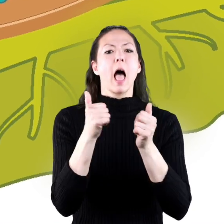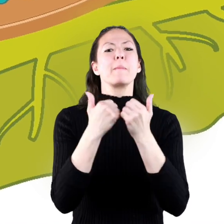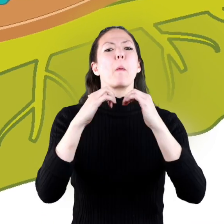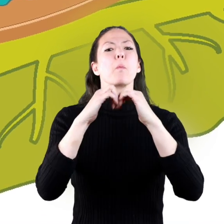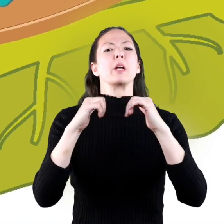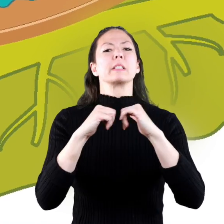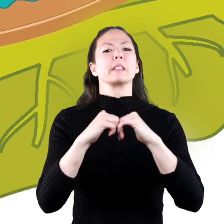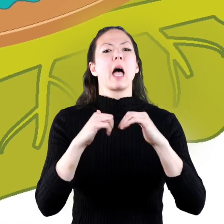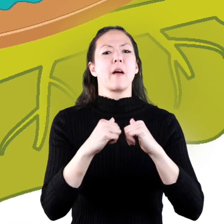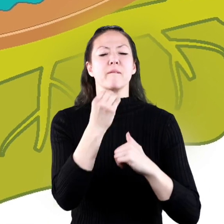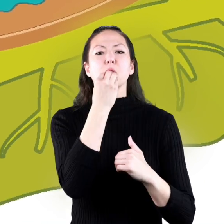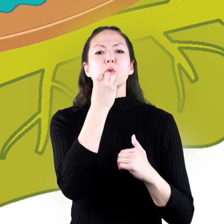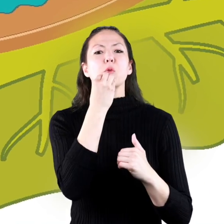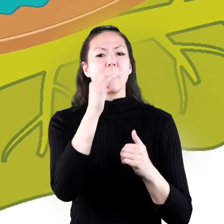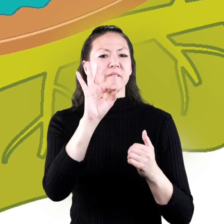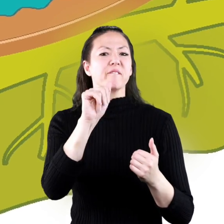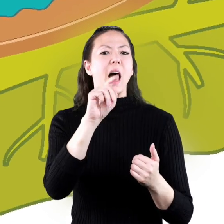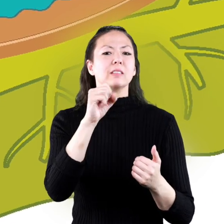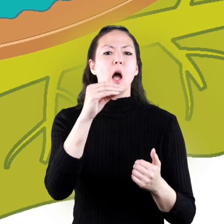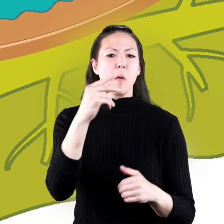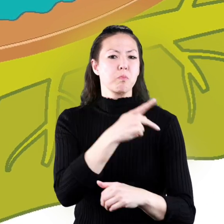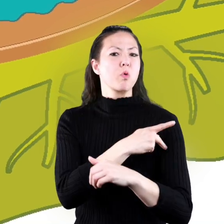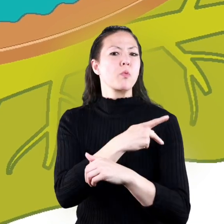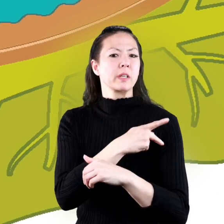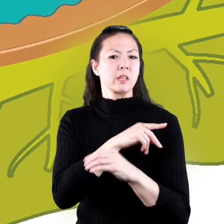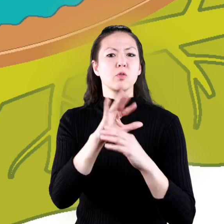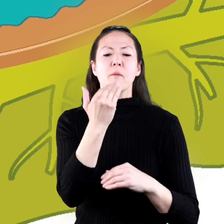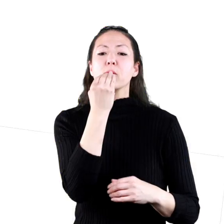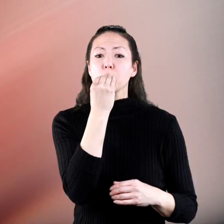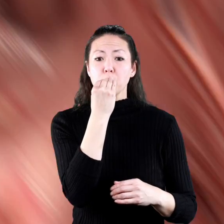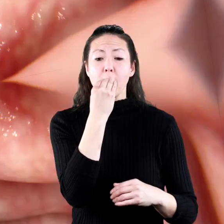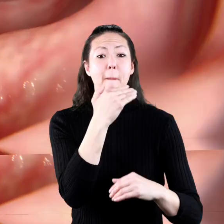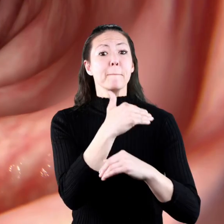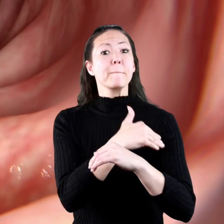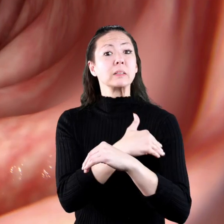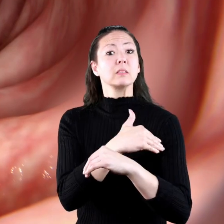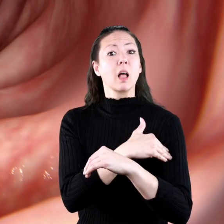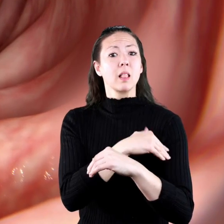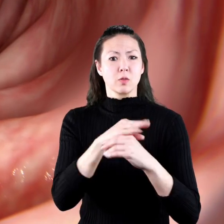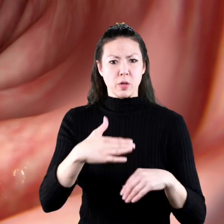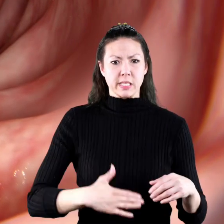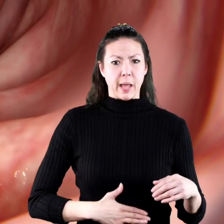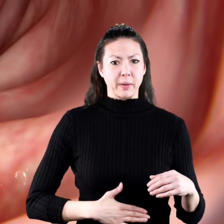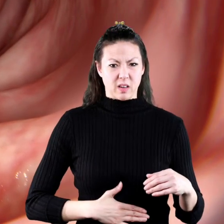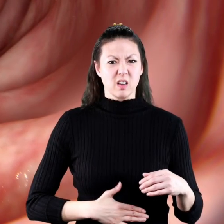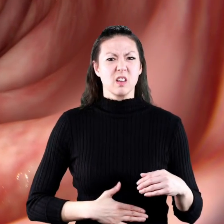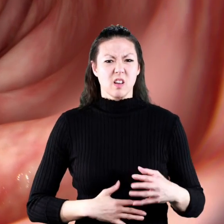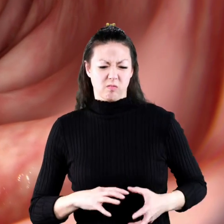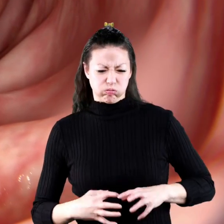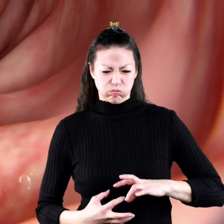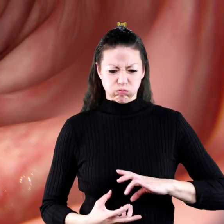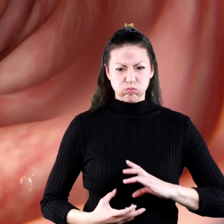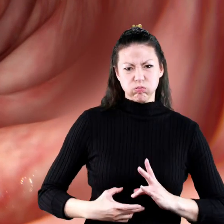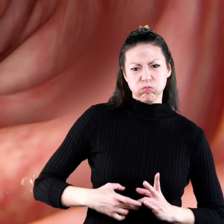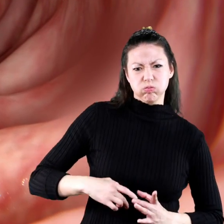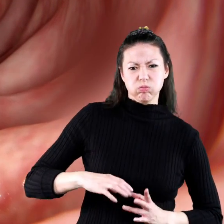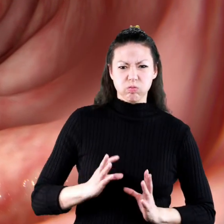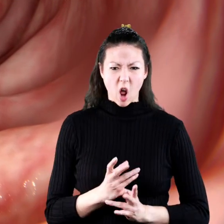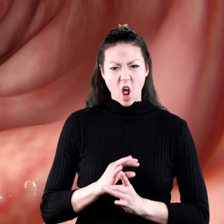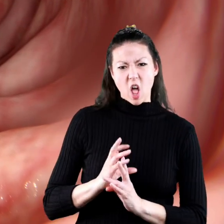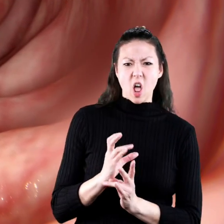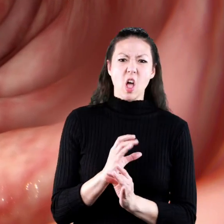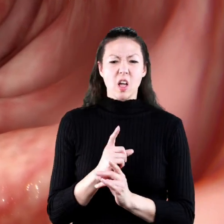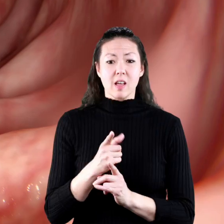continue to break down the fats and proteins and carbohydrates in your food. And muscles in your stomach churn and roll its contents.